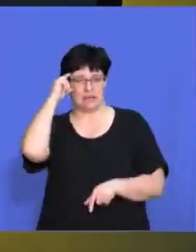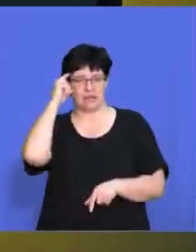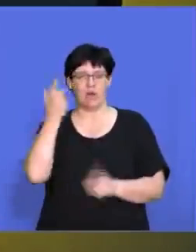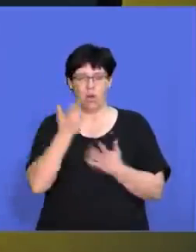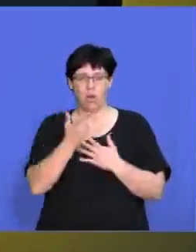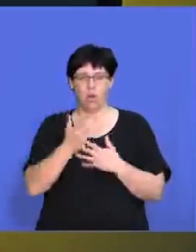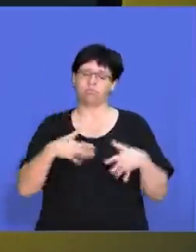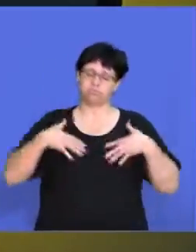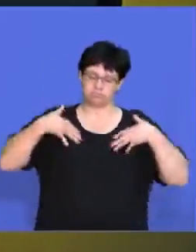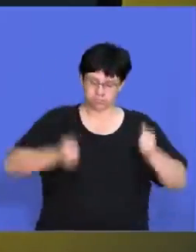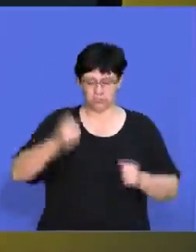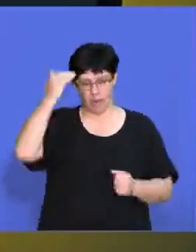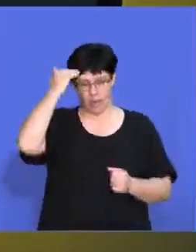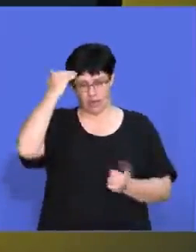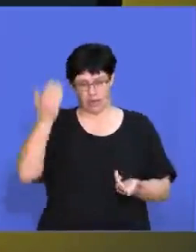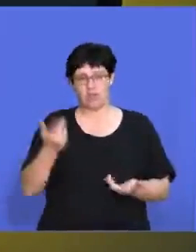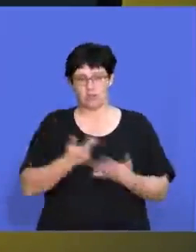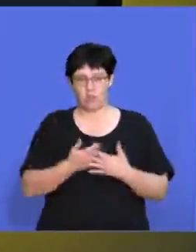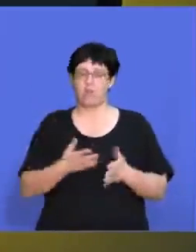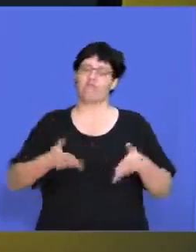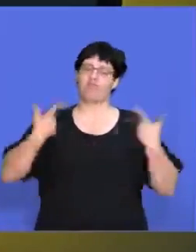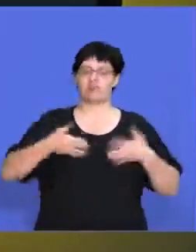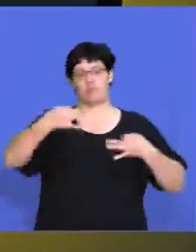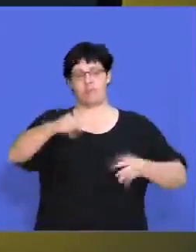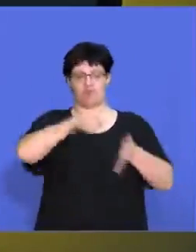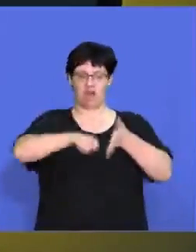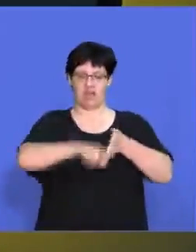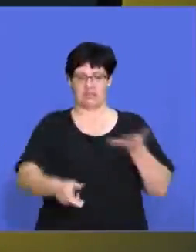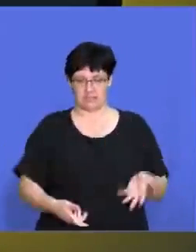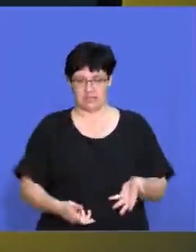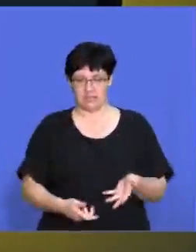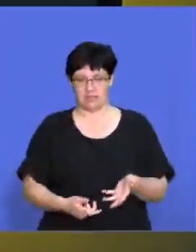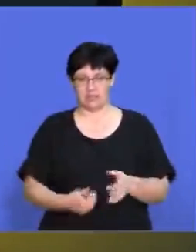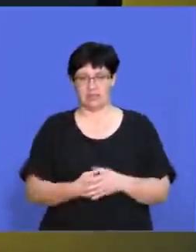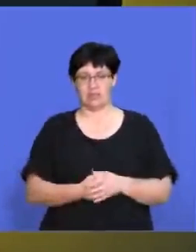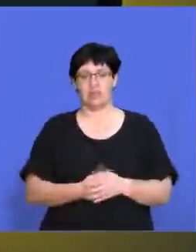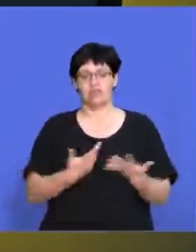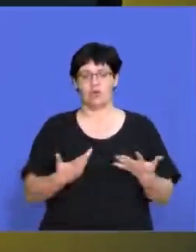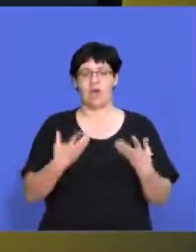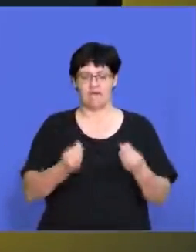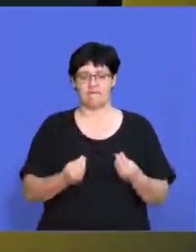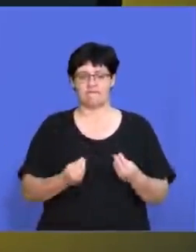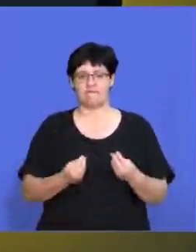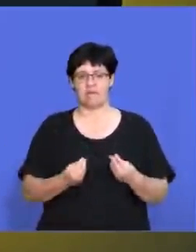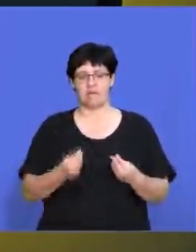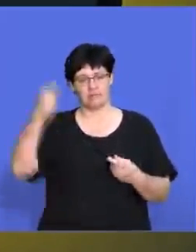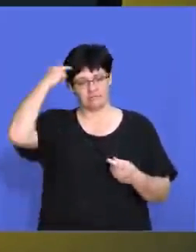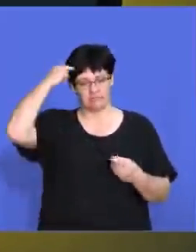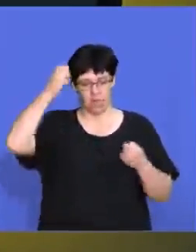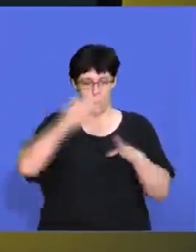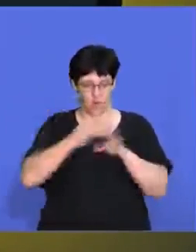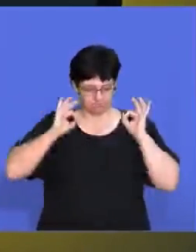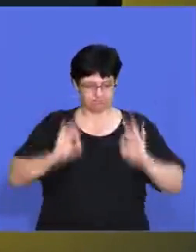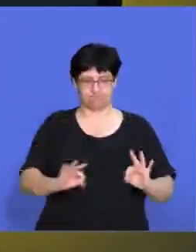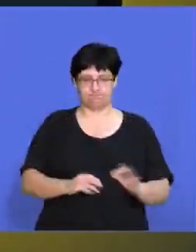you need sleep at age or recovery. And it's also going to make sure that, uh, you're fresh for your paper and, and that, uh, that you've got